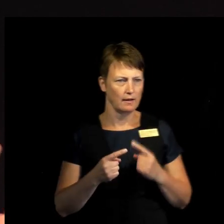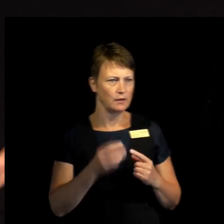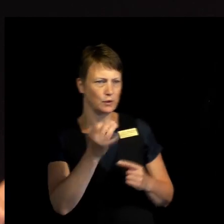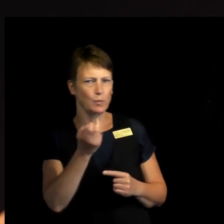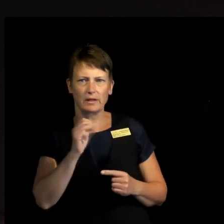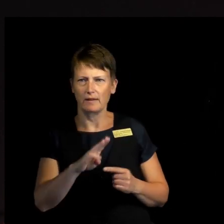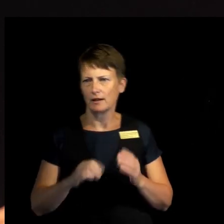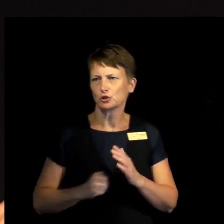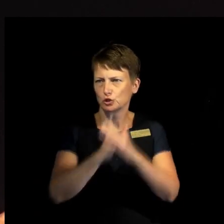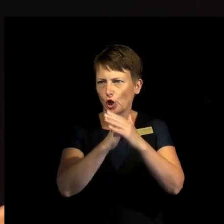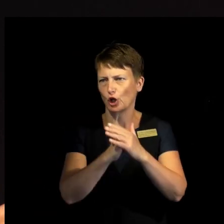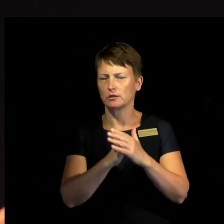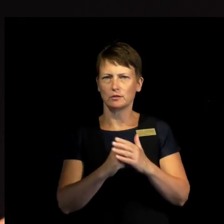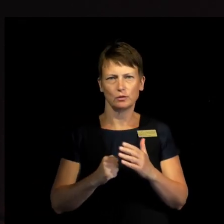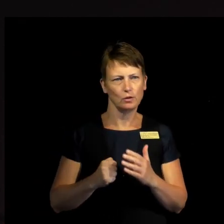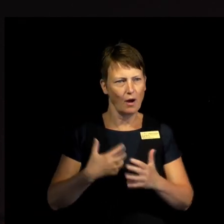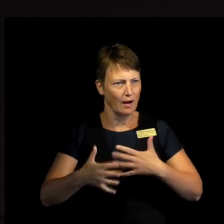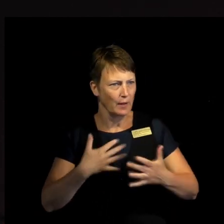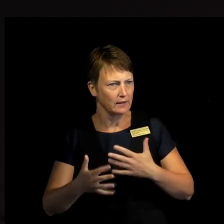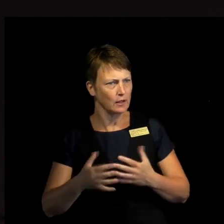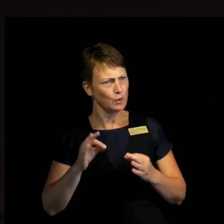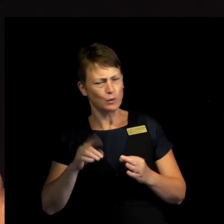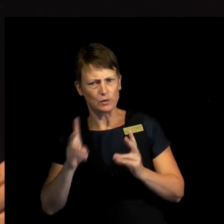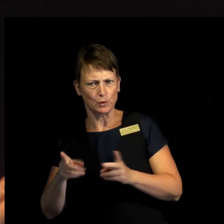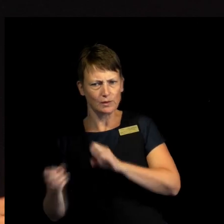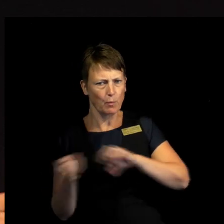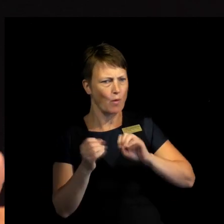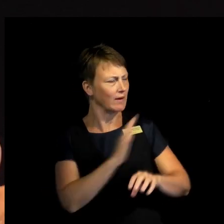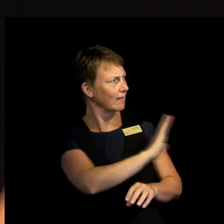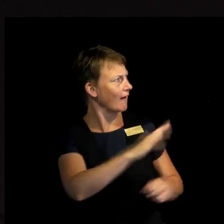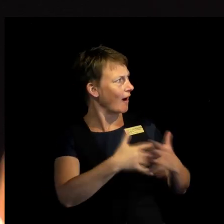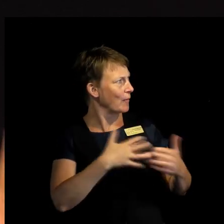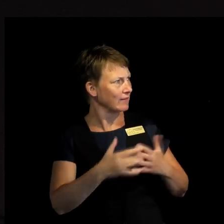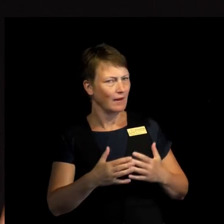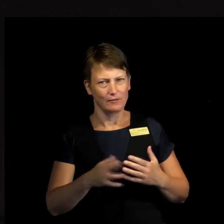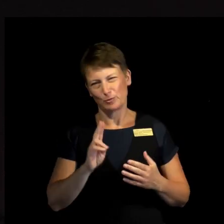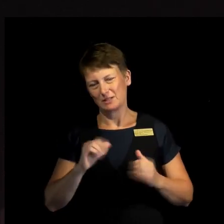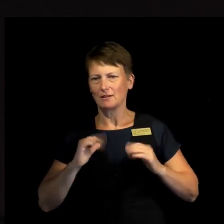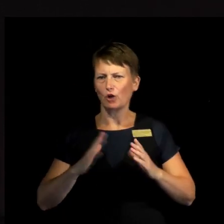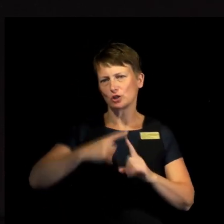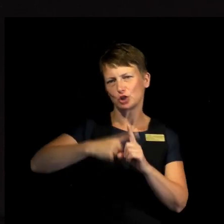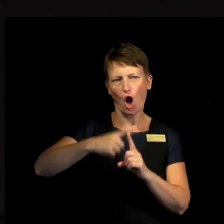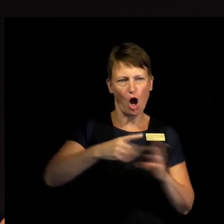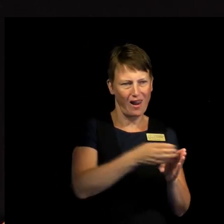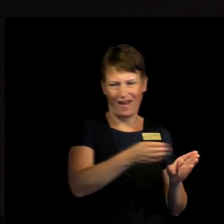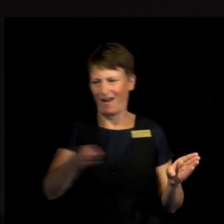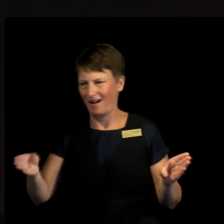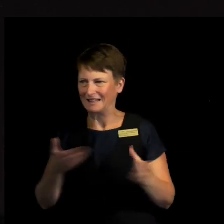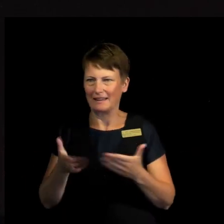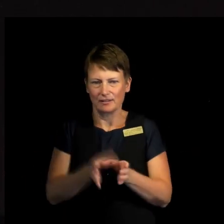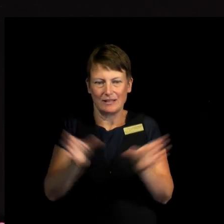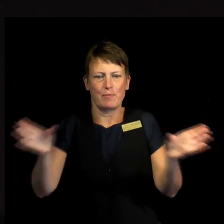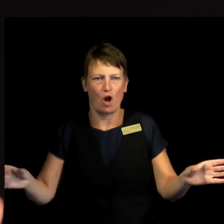development work, how is that affecting your work? Because this is a continuum. It's not separate categories,